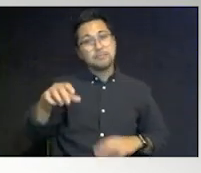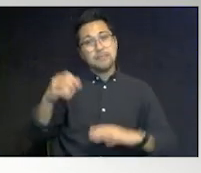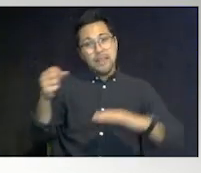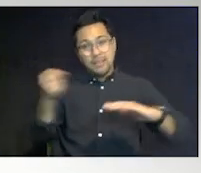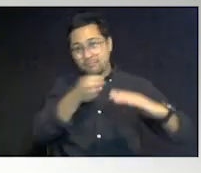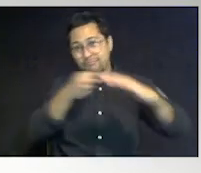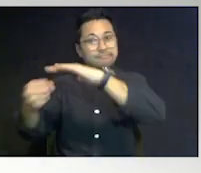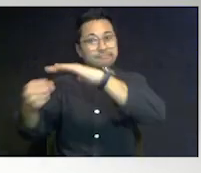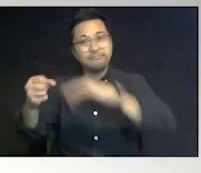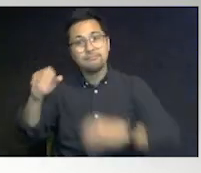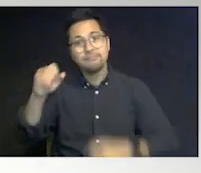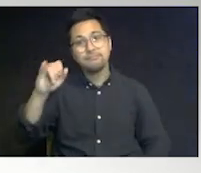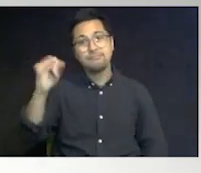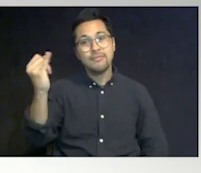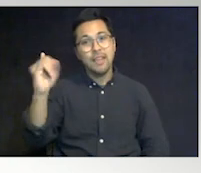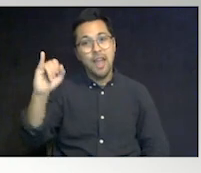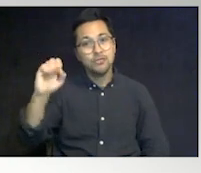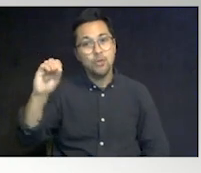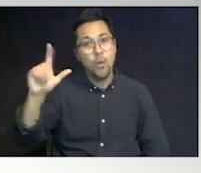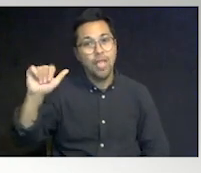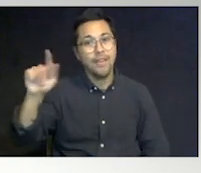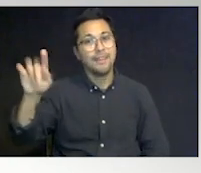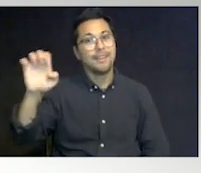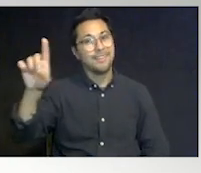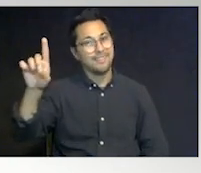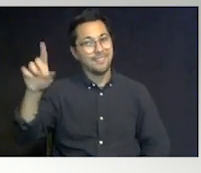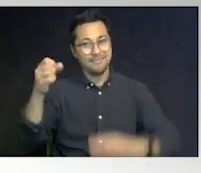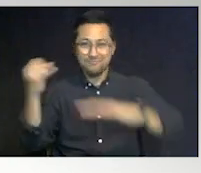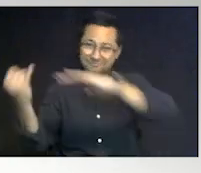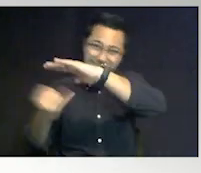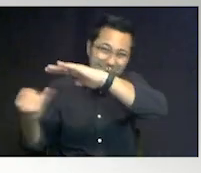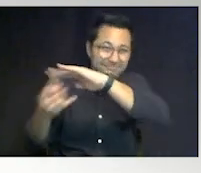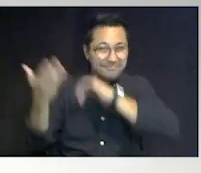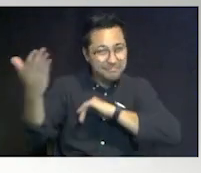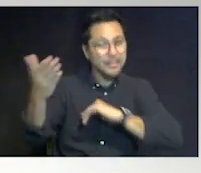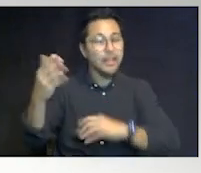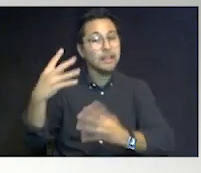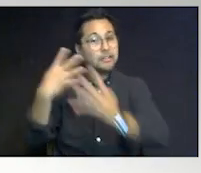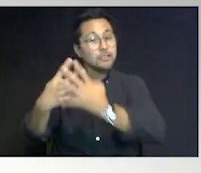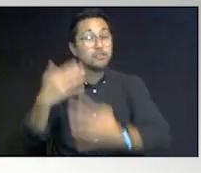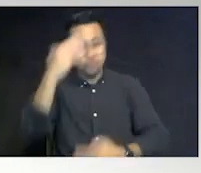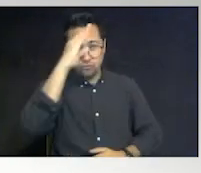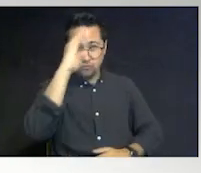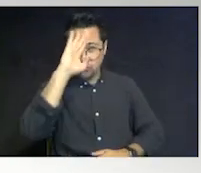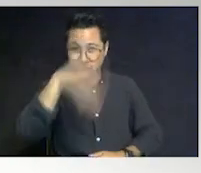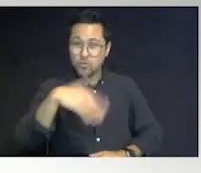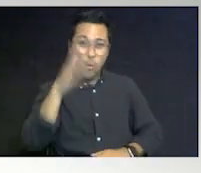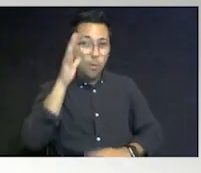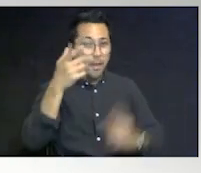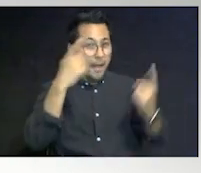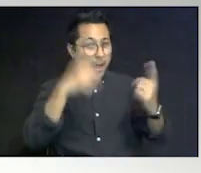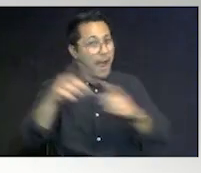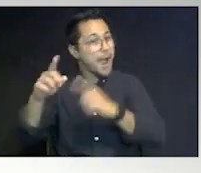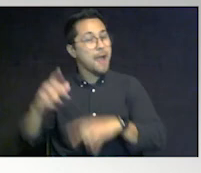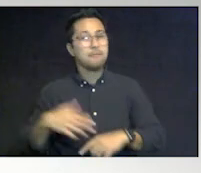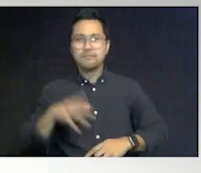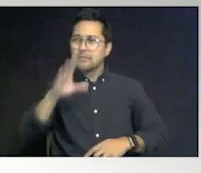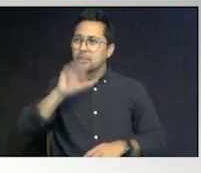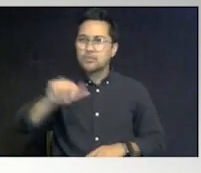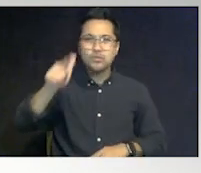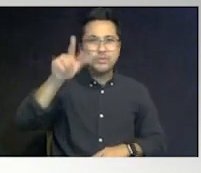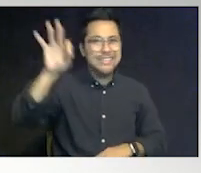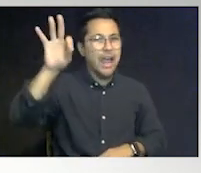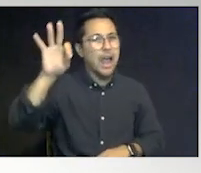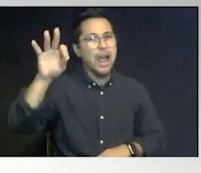station. They need to be isolated. You know what's going to happen to our kids. They're 29 year old